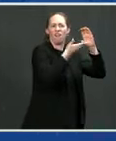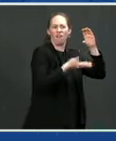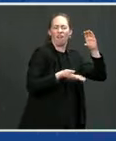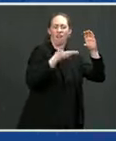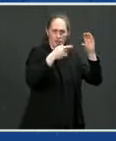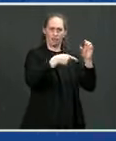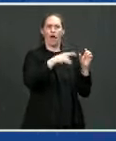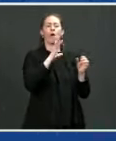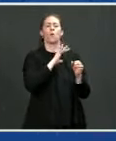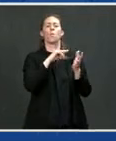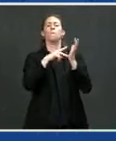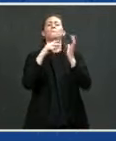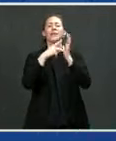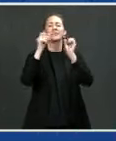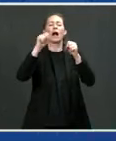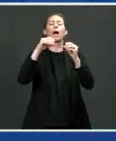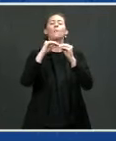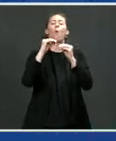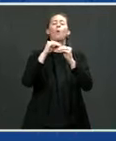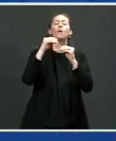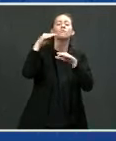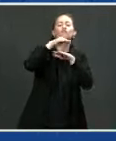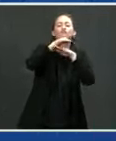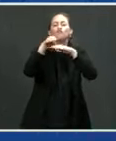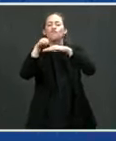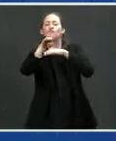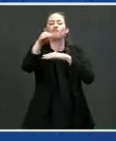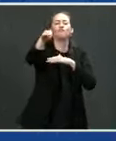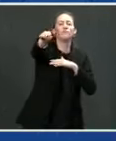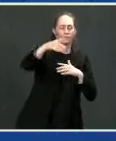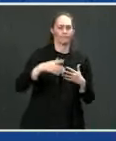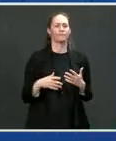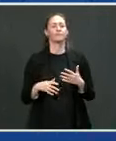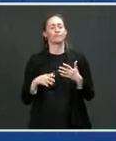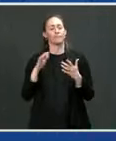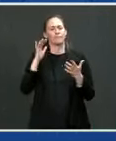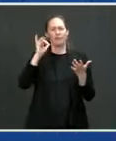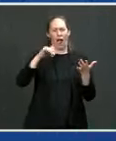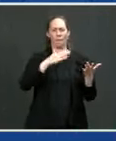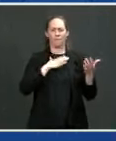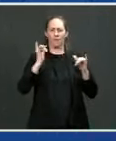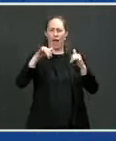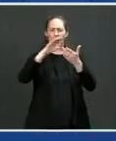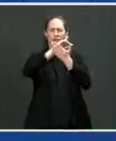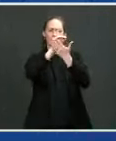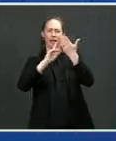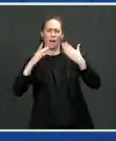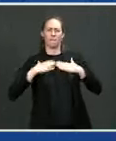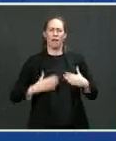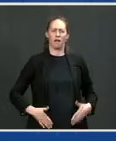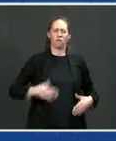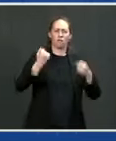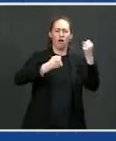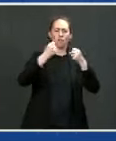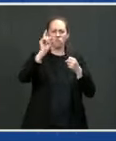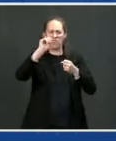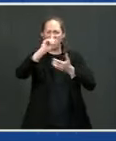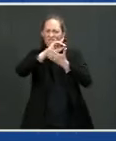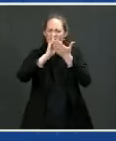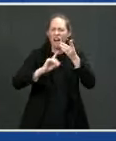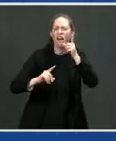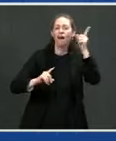comfortable ride for our customers. This body is made in Rhode Island by TPI Composites,